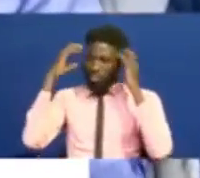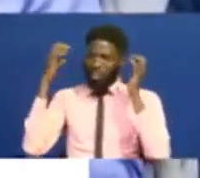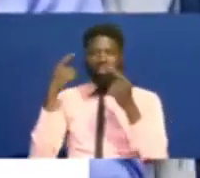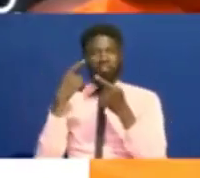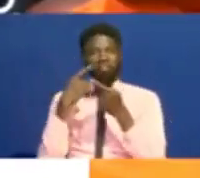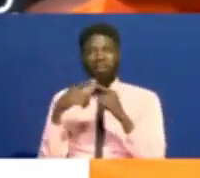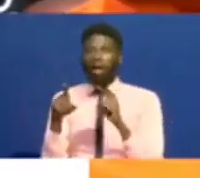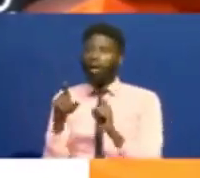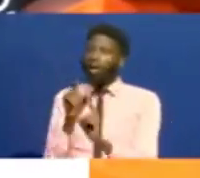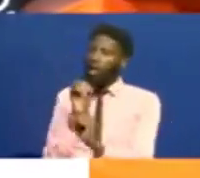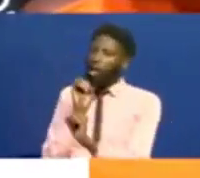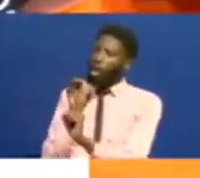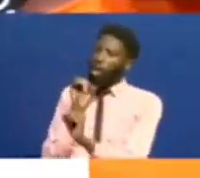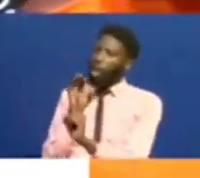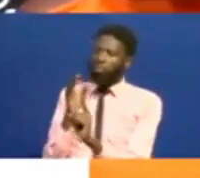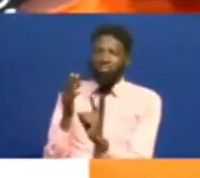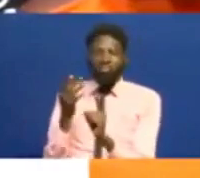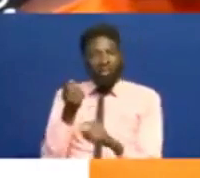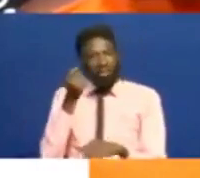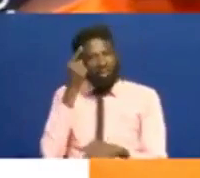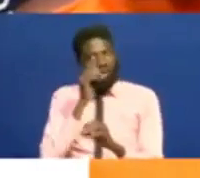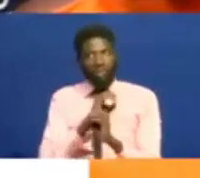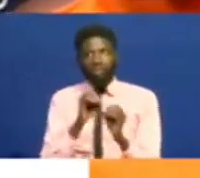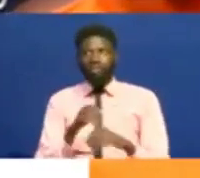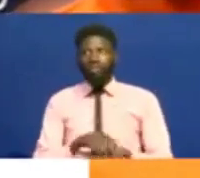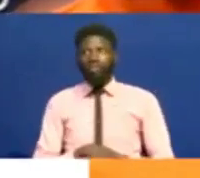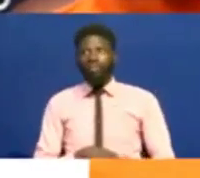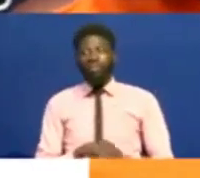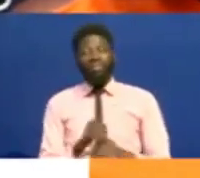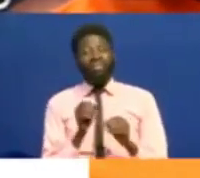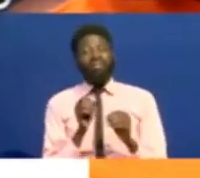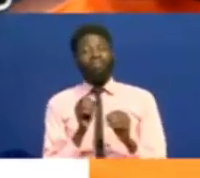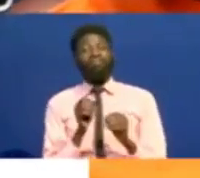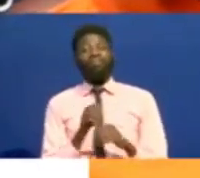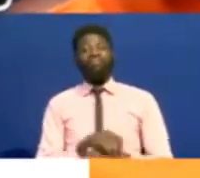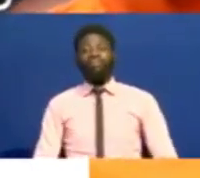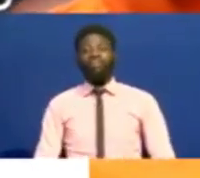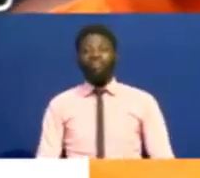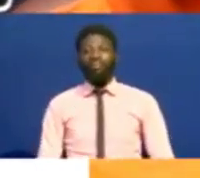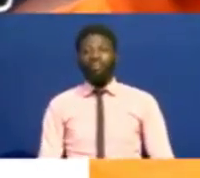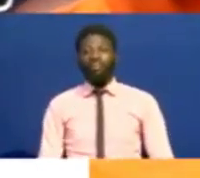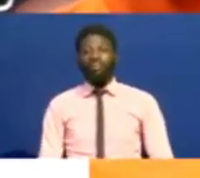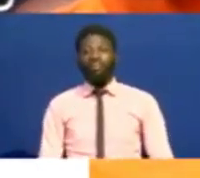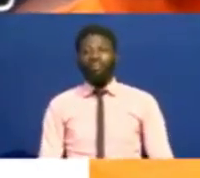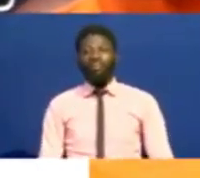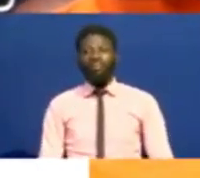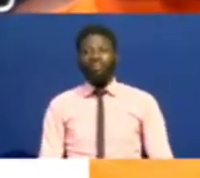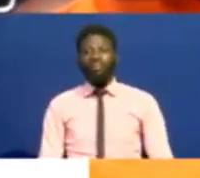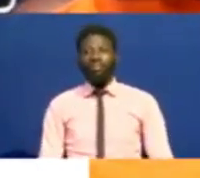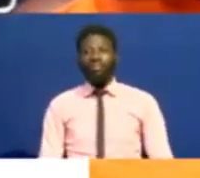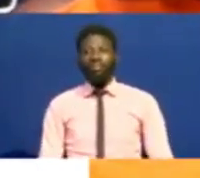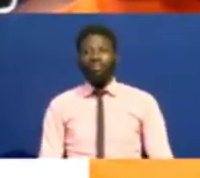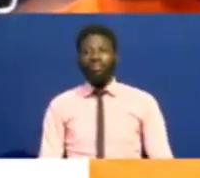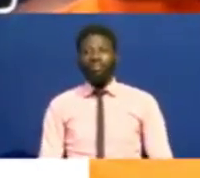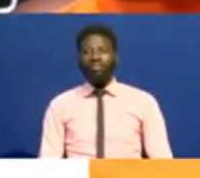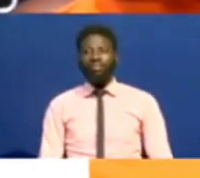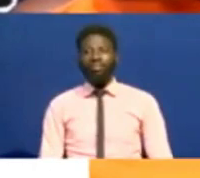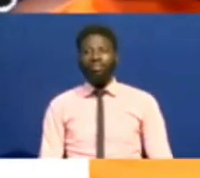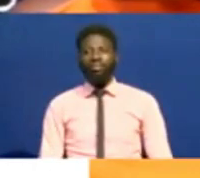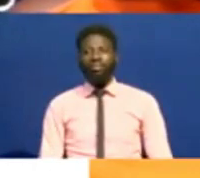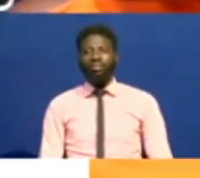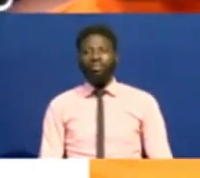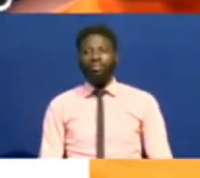done that. He would have done that. and also